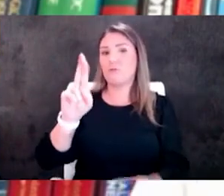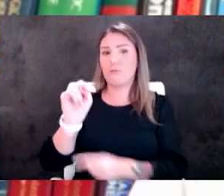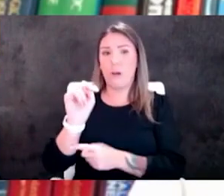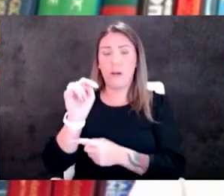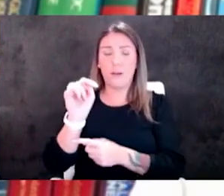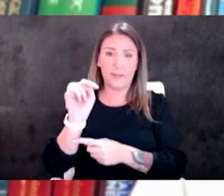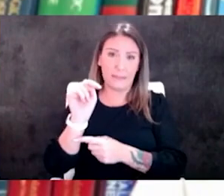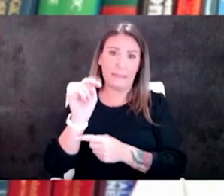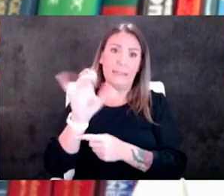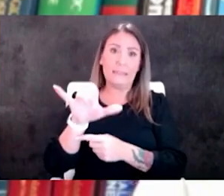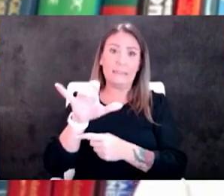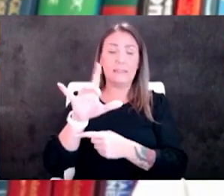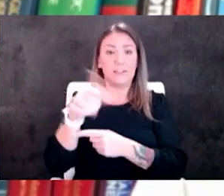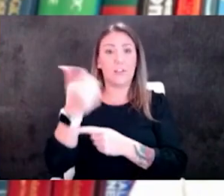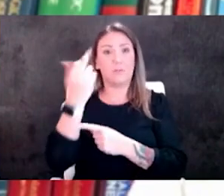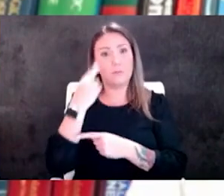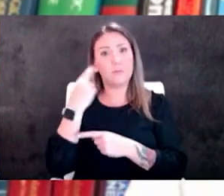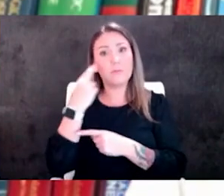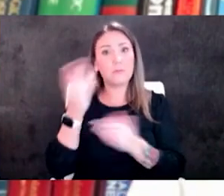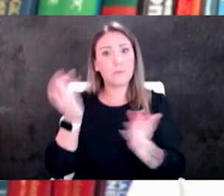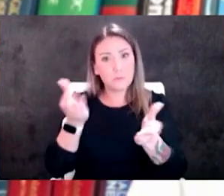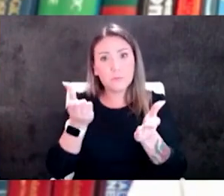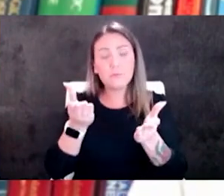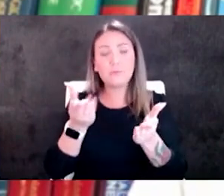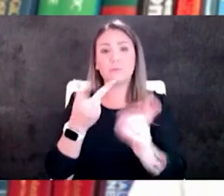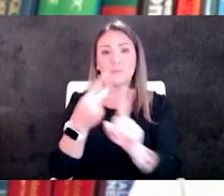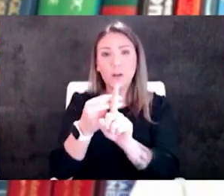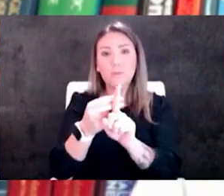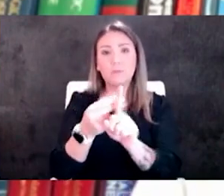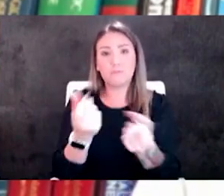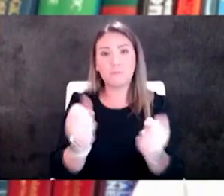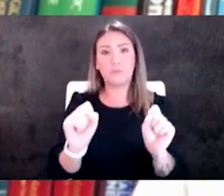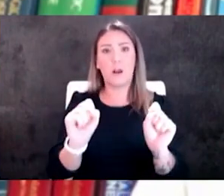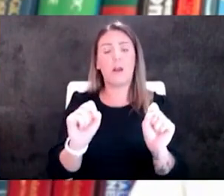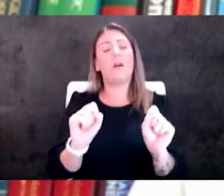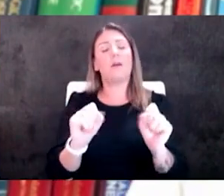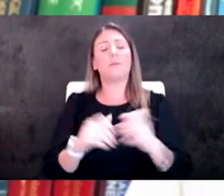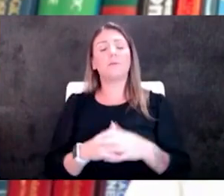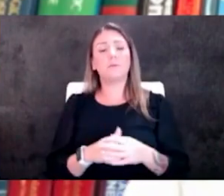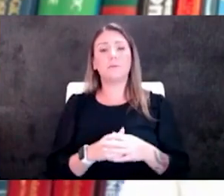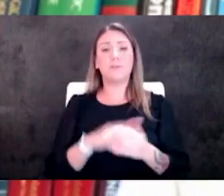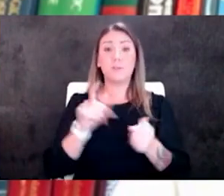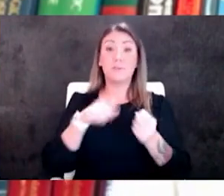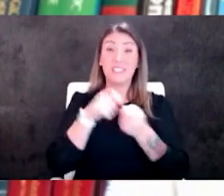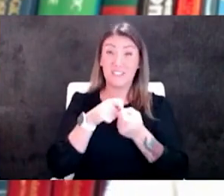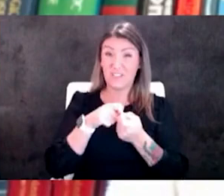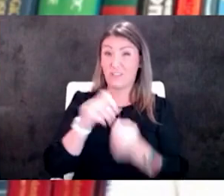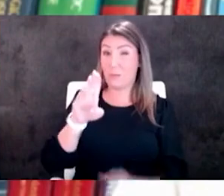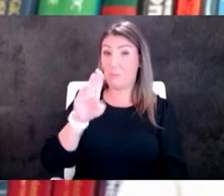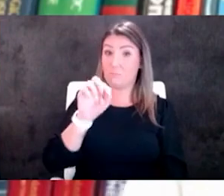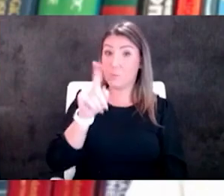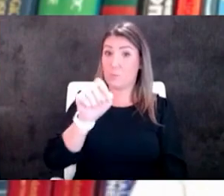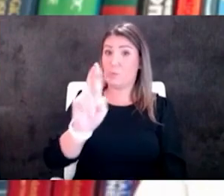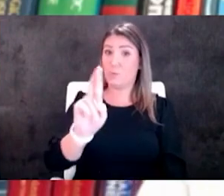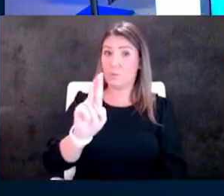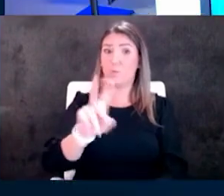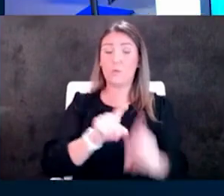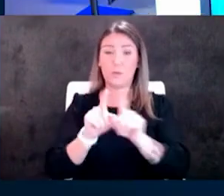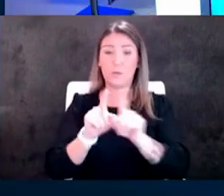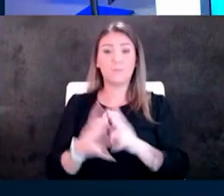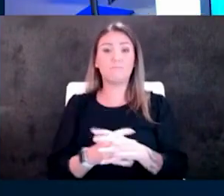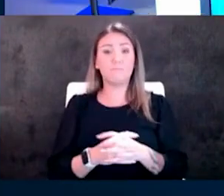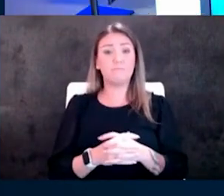another indication to say try to get the vaccines going and particularly get the boosters going yeah